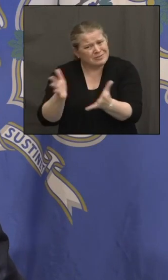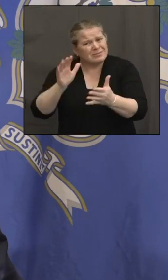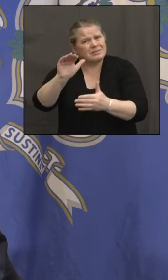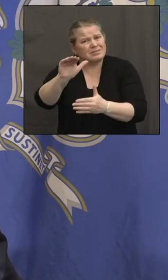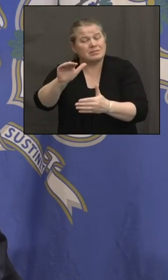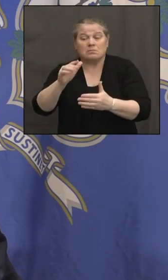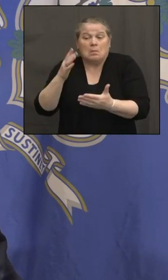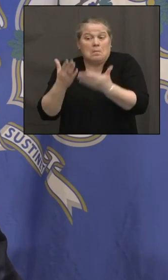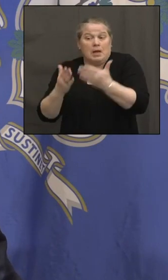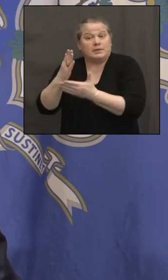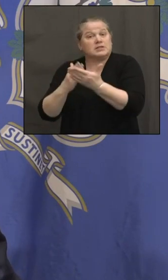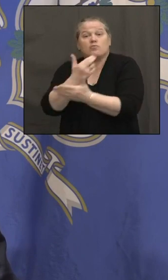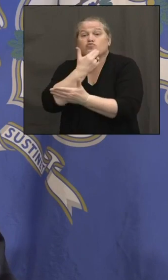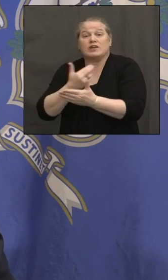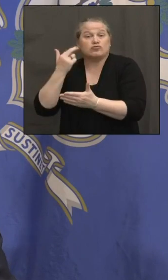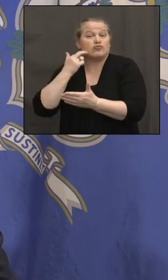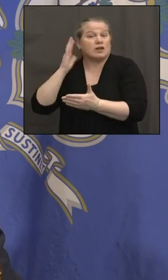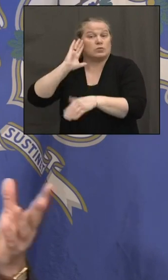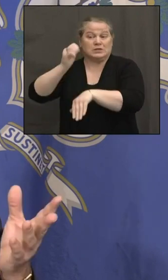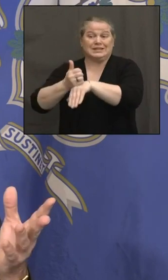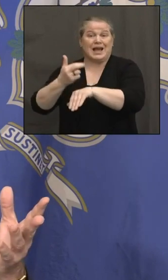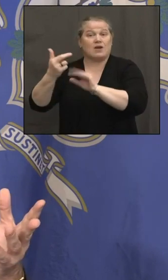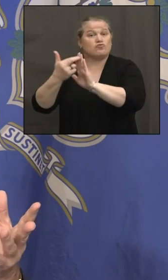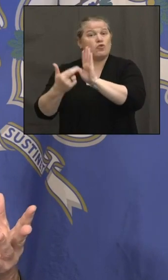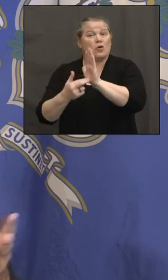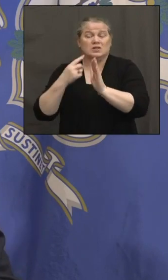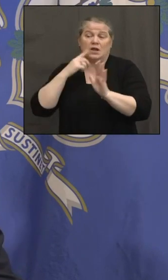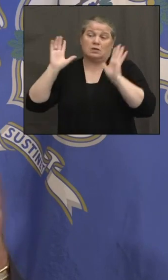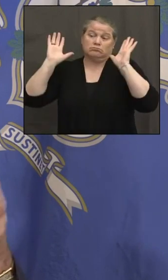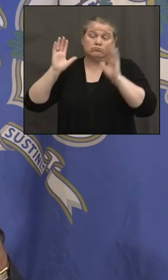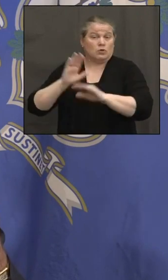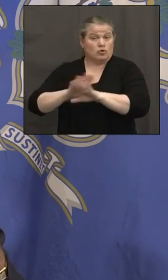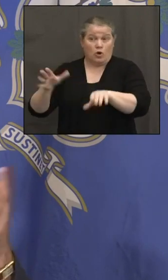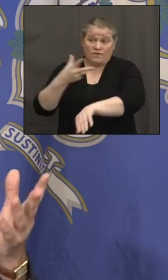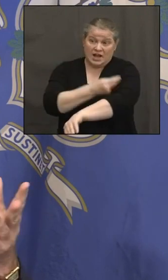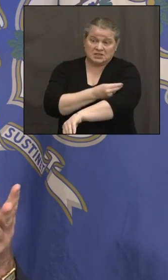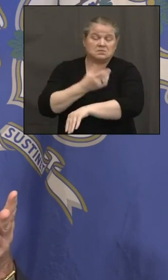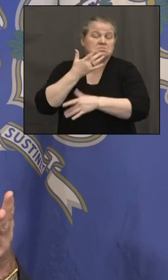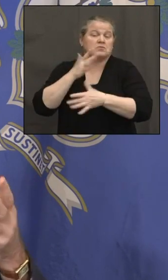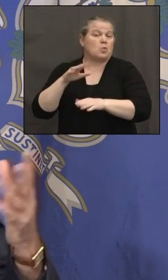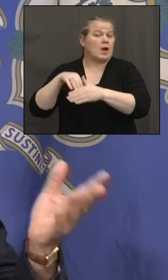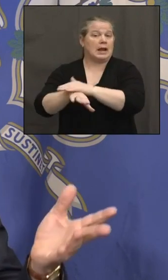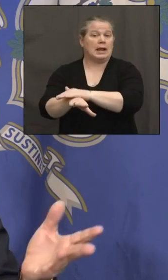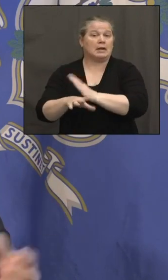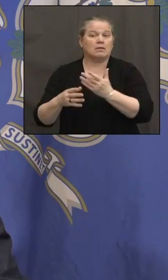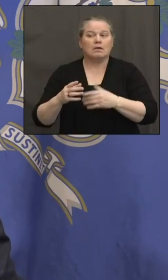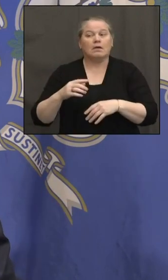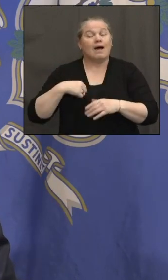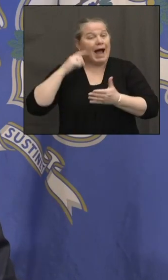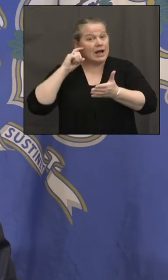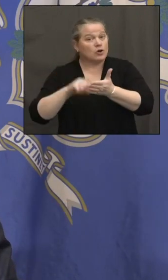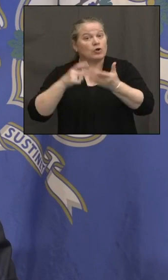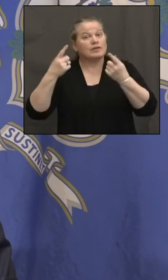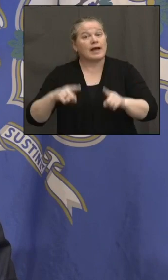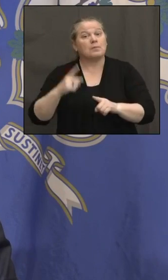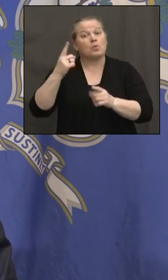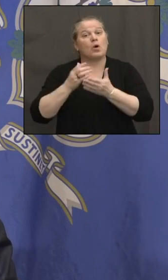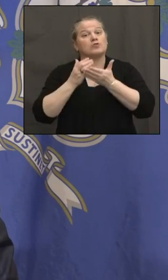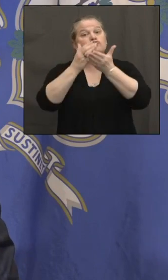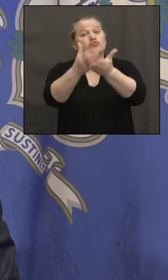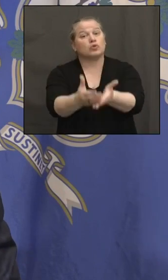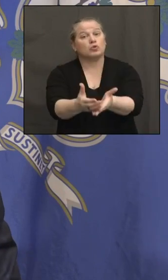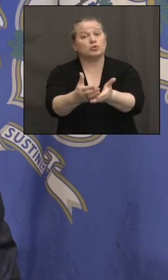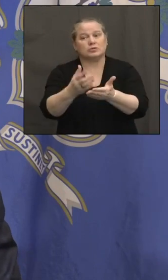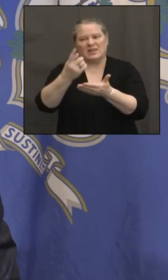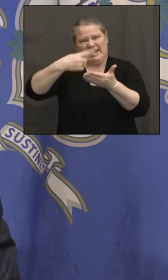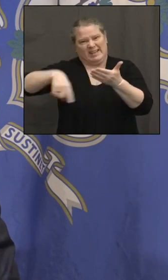I only want people coming in who have been vaccinated. I see our first carnival cruise or one of the cruise liners is setting sale in a week.